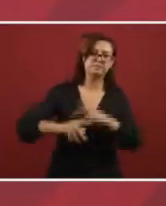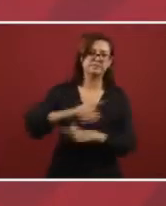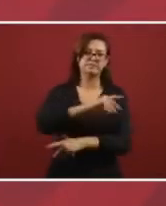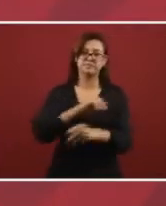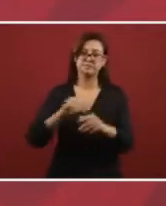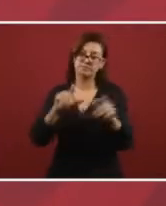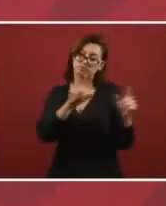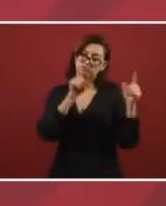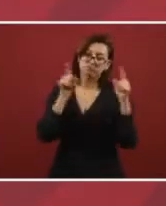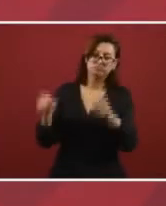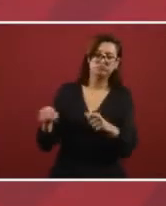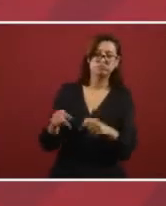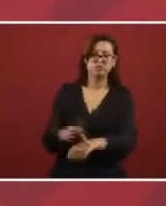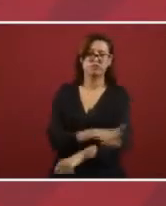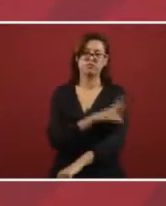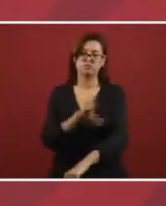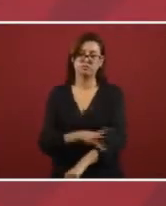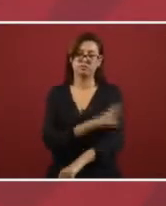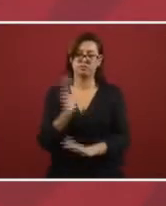the energy sector